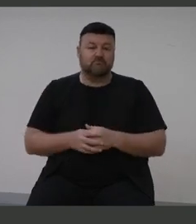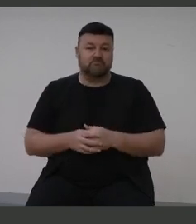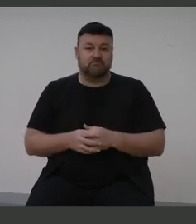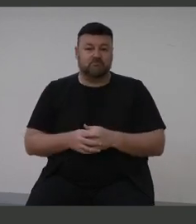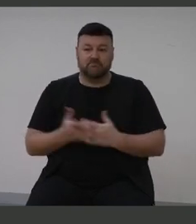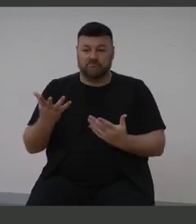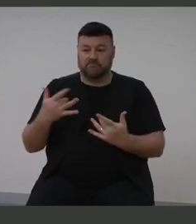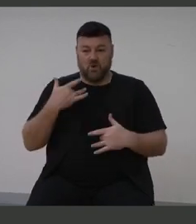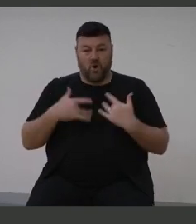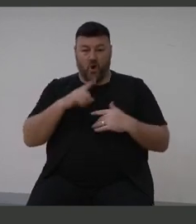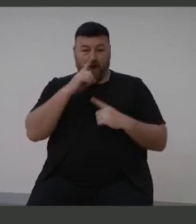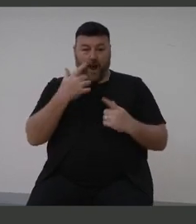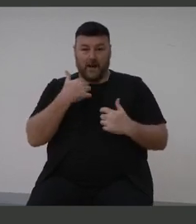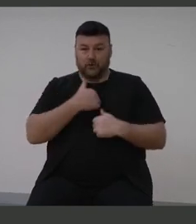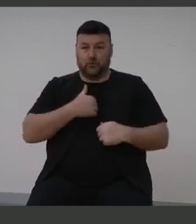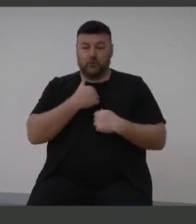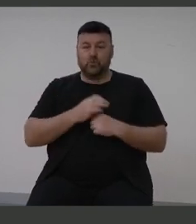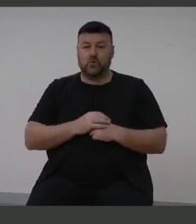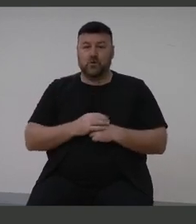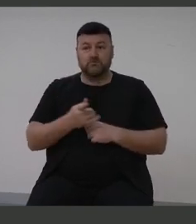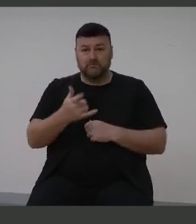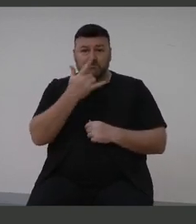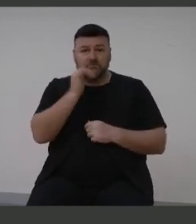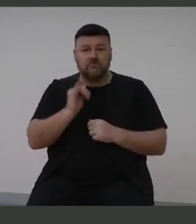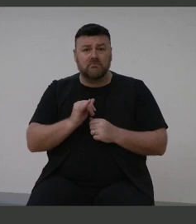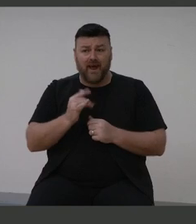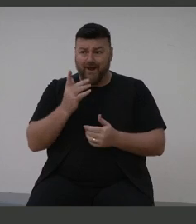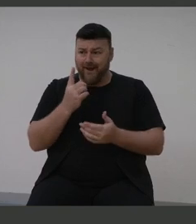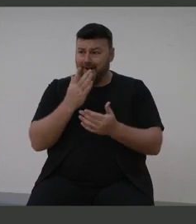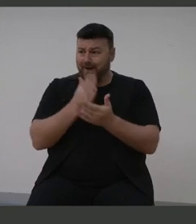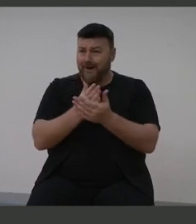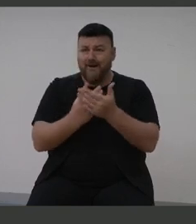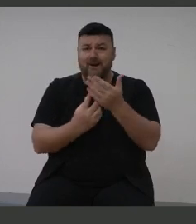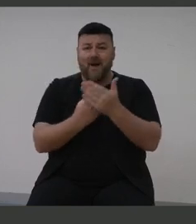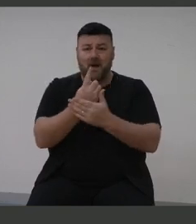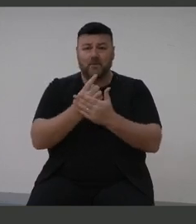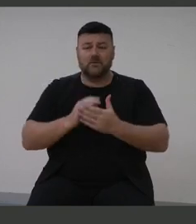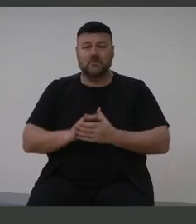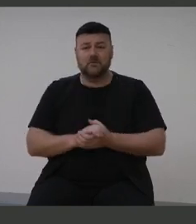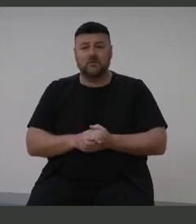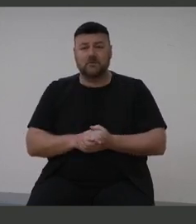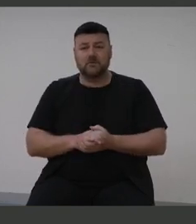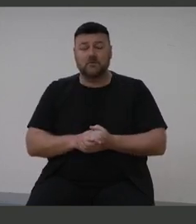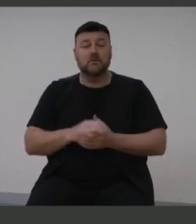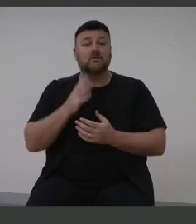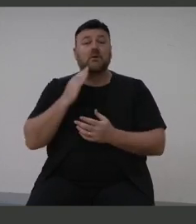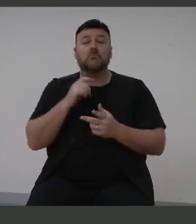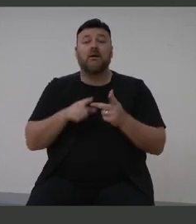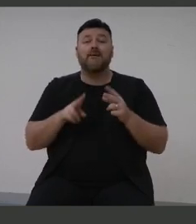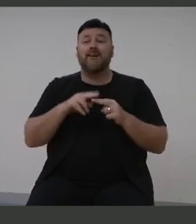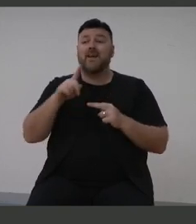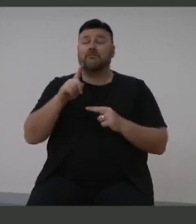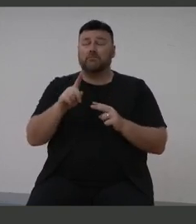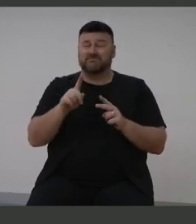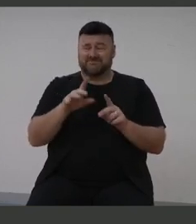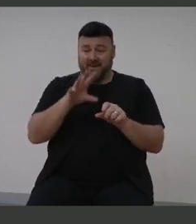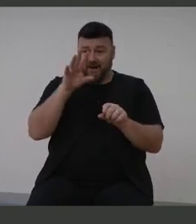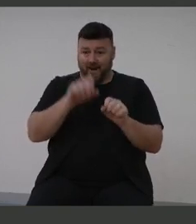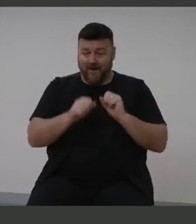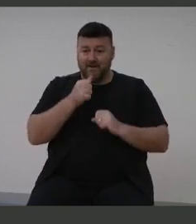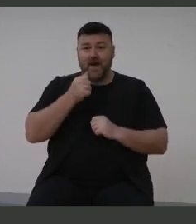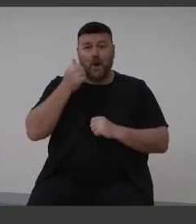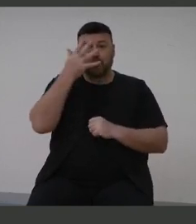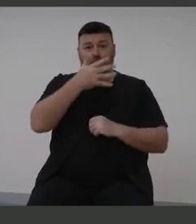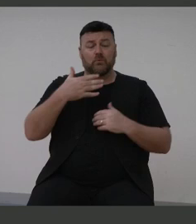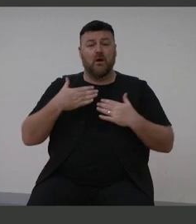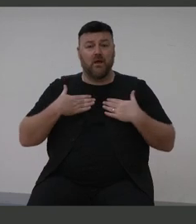absolute travesty that we're actually enduring this. And I say this all the time when I talk. That even if you hate Aboriginal health, the fact